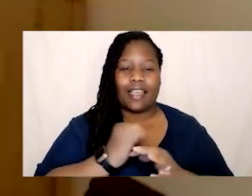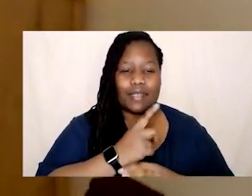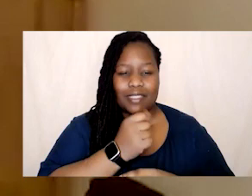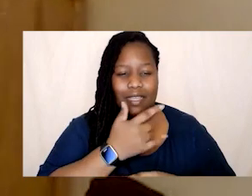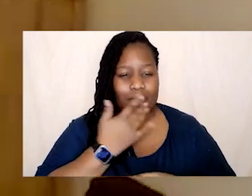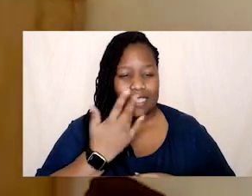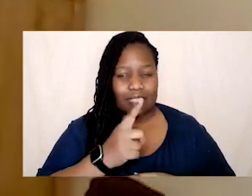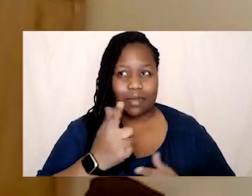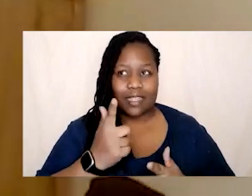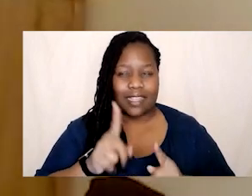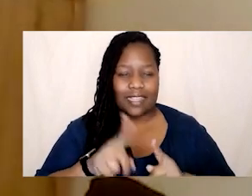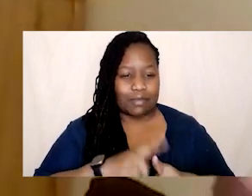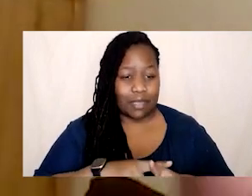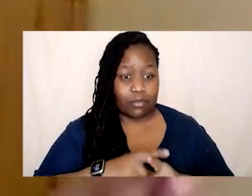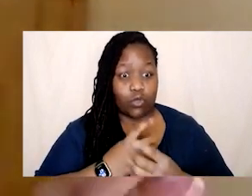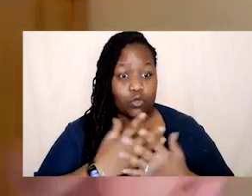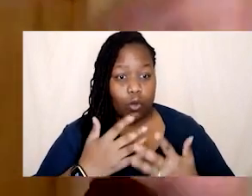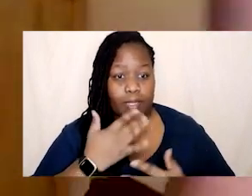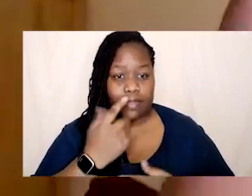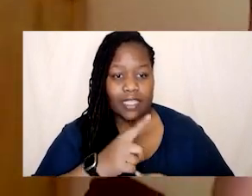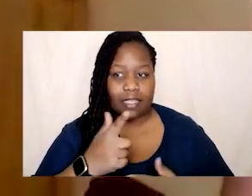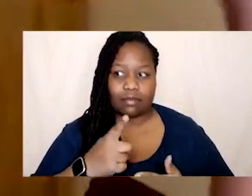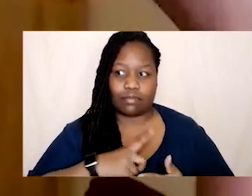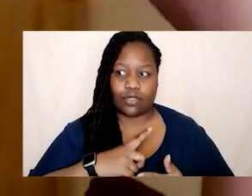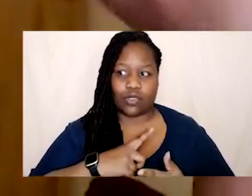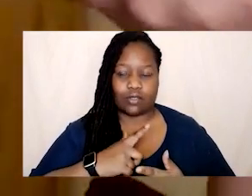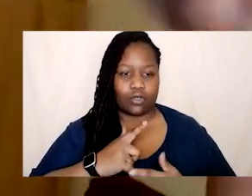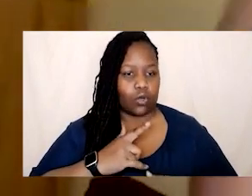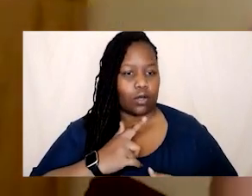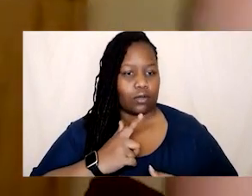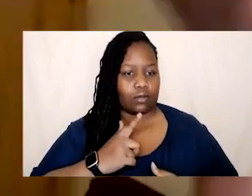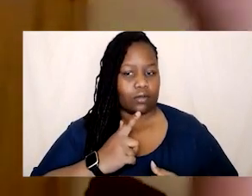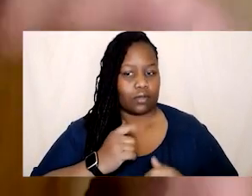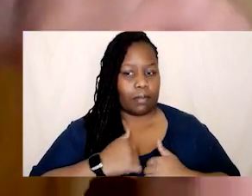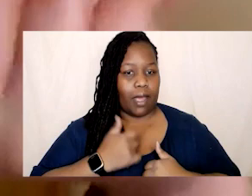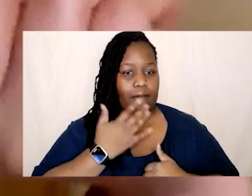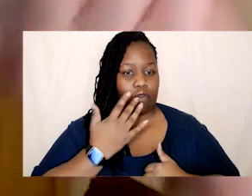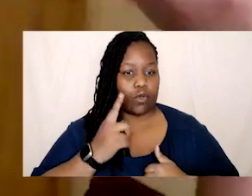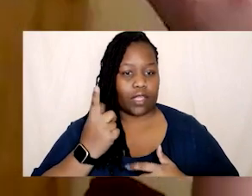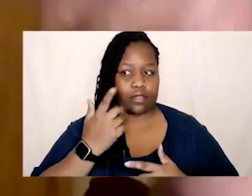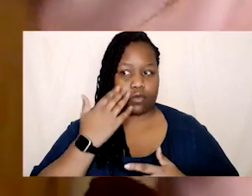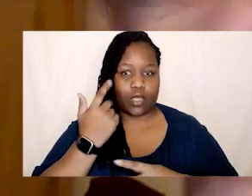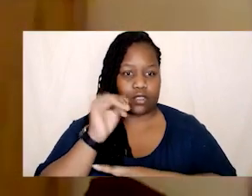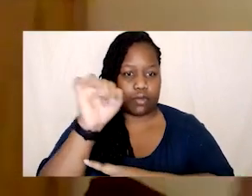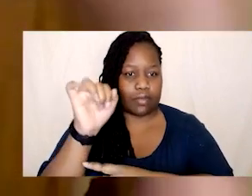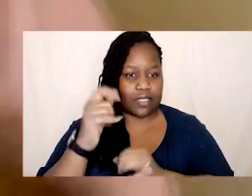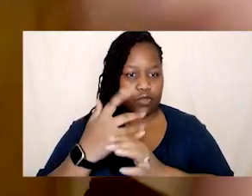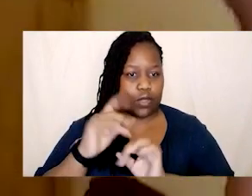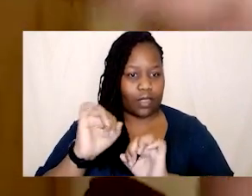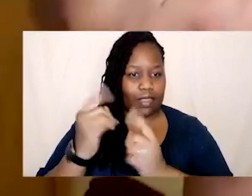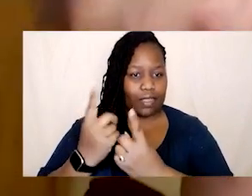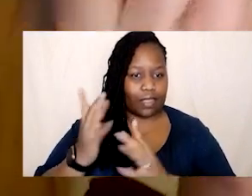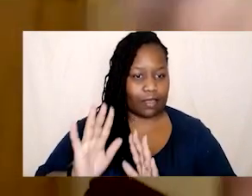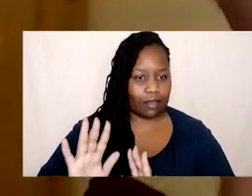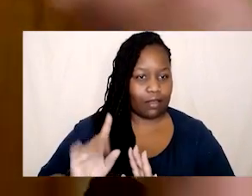not my fault that white supremacists are white supremacists but the the the way i made myself available in that year as i was trying to